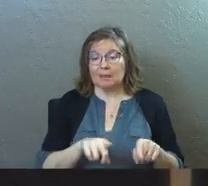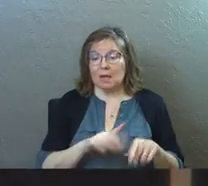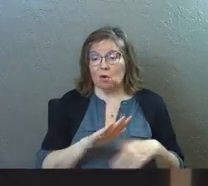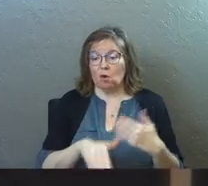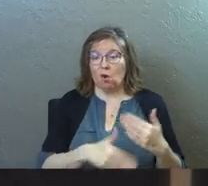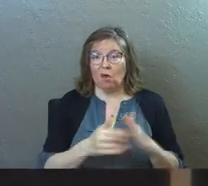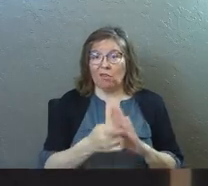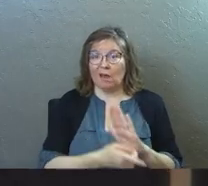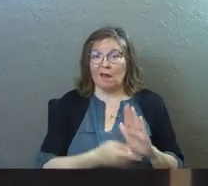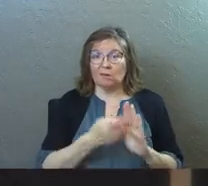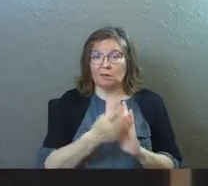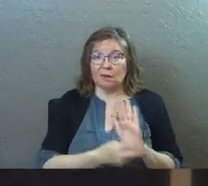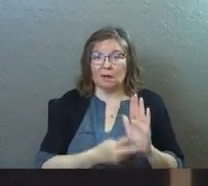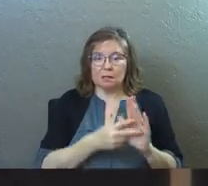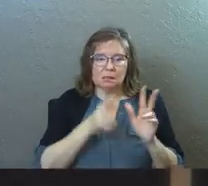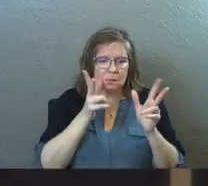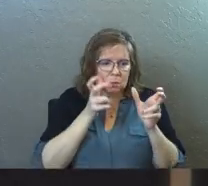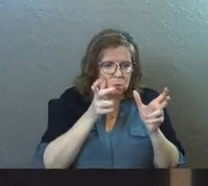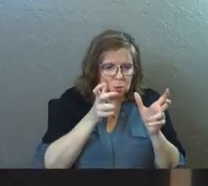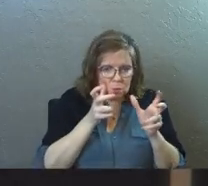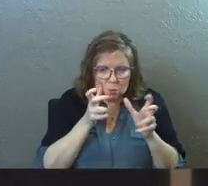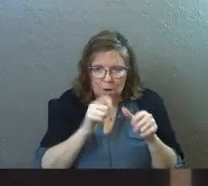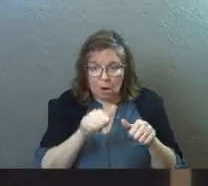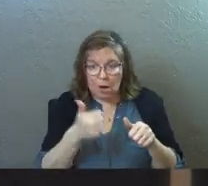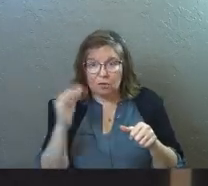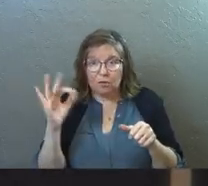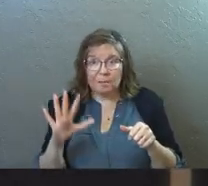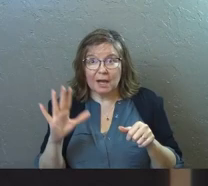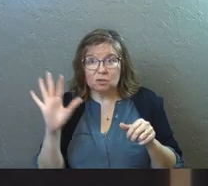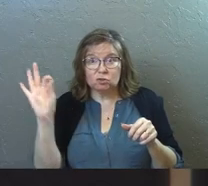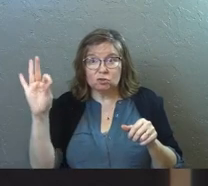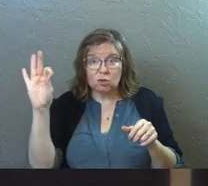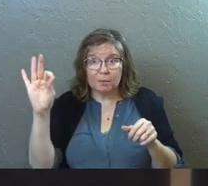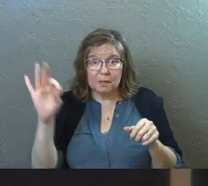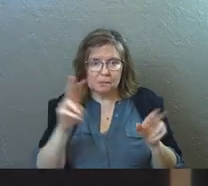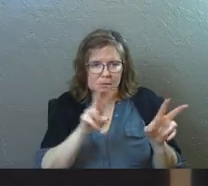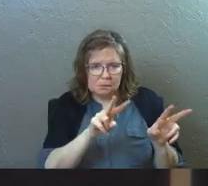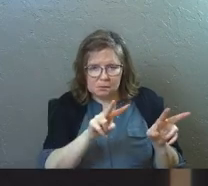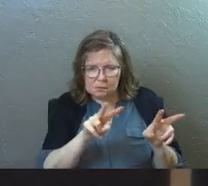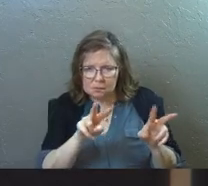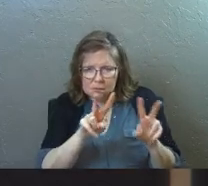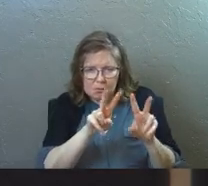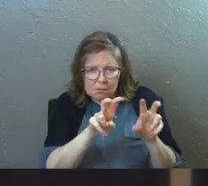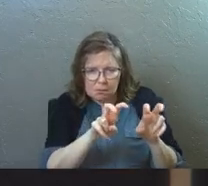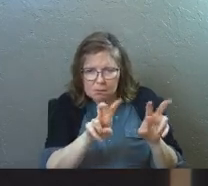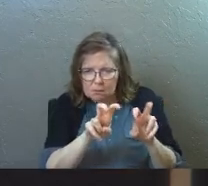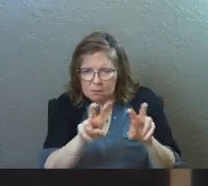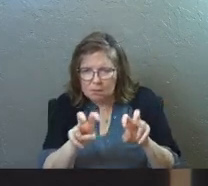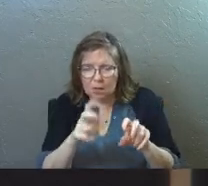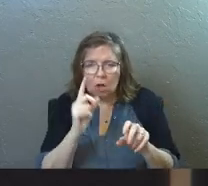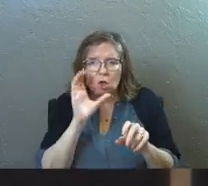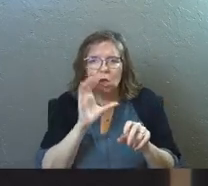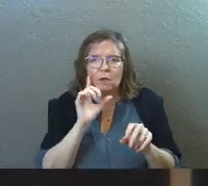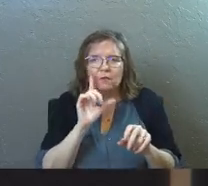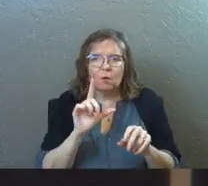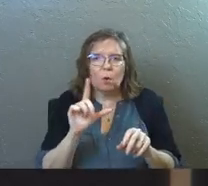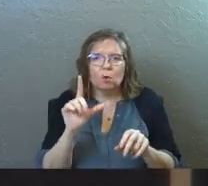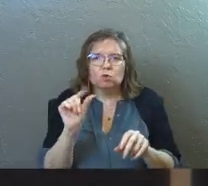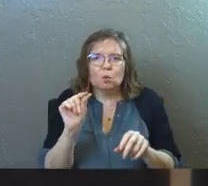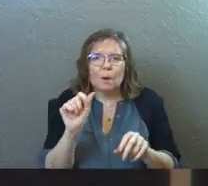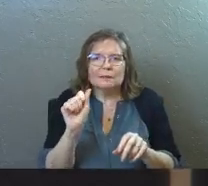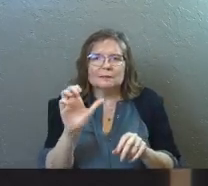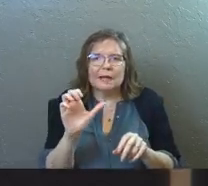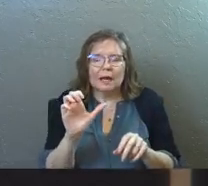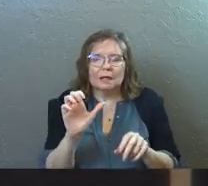all their hours scrubbing through other pastors sermons and looking for 20 clumsy